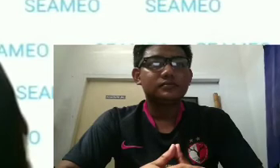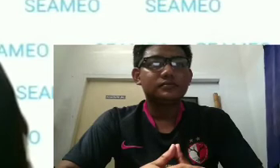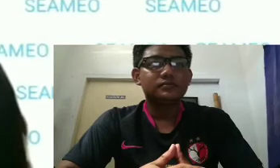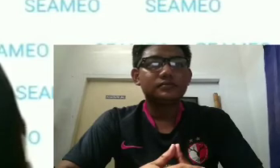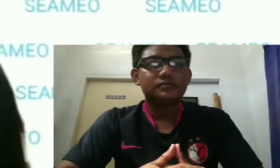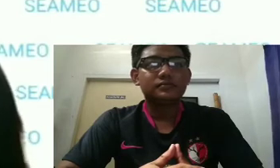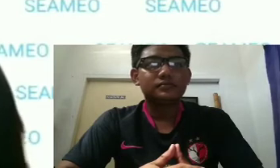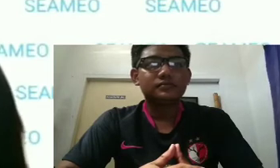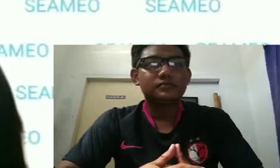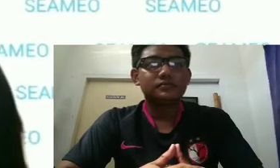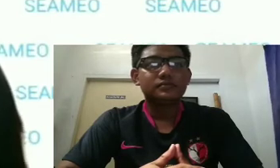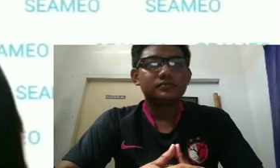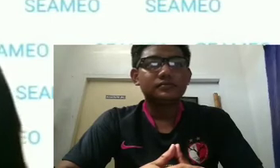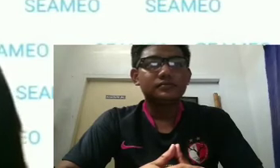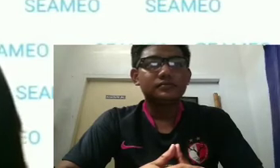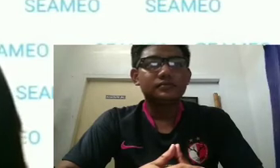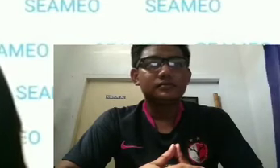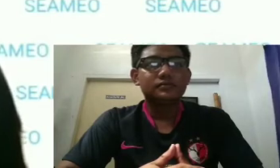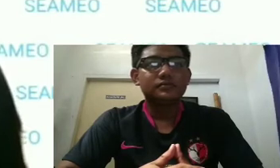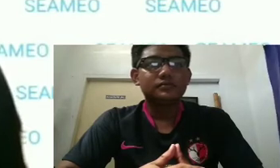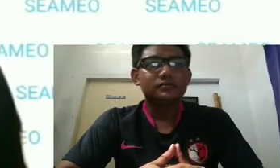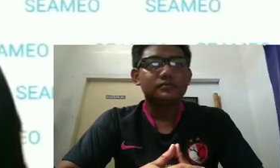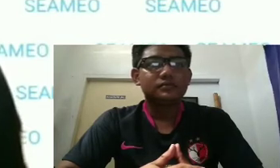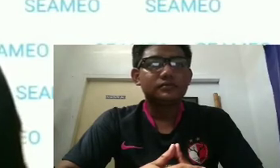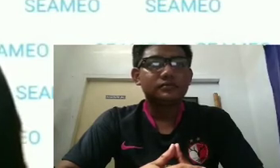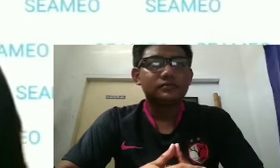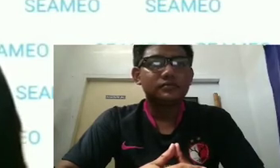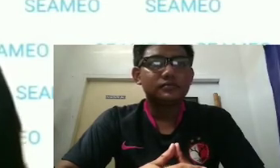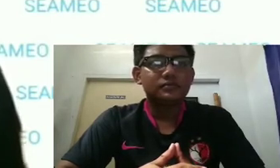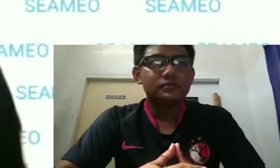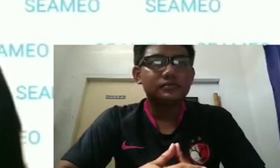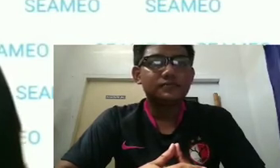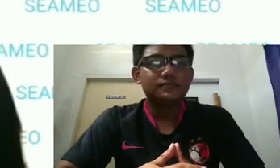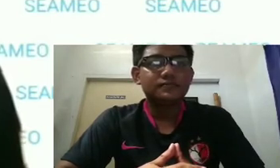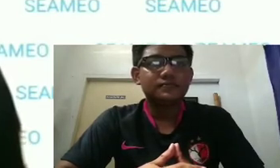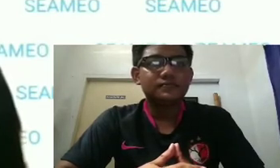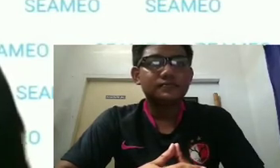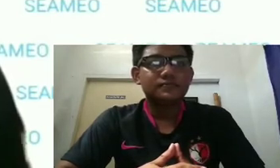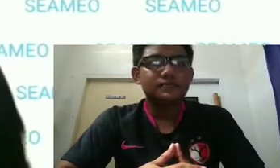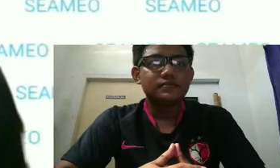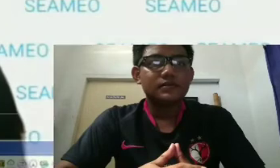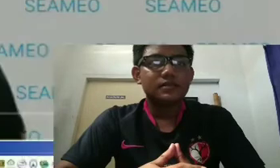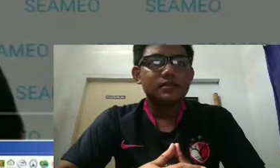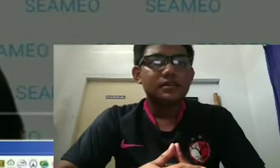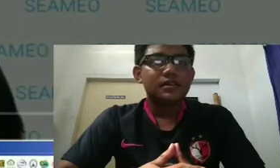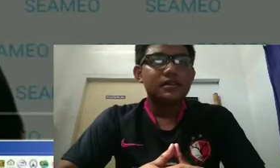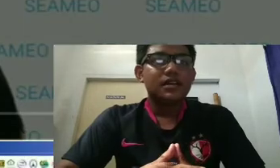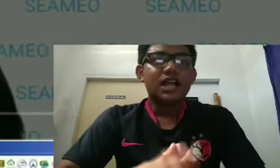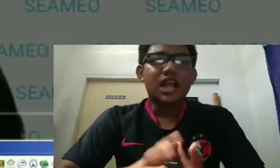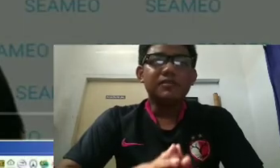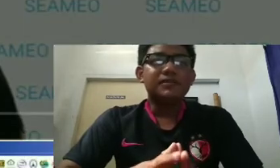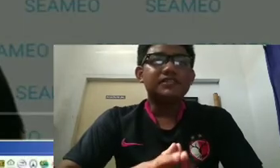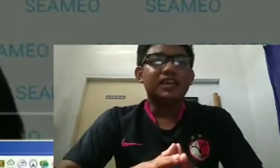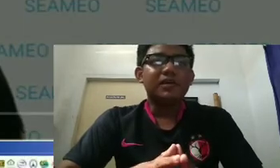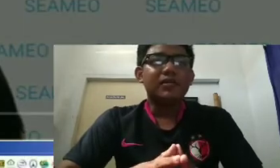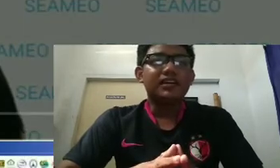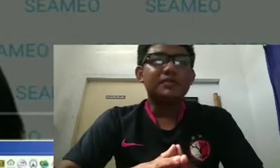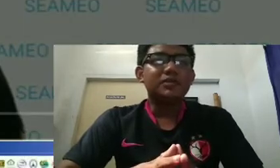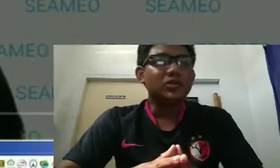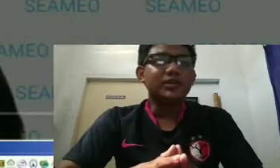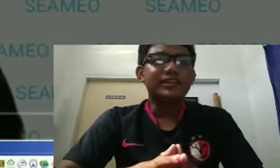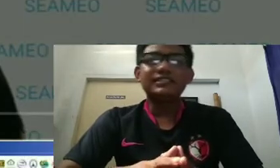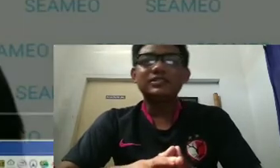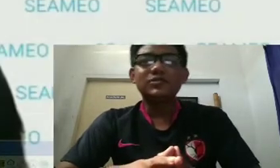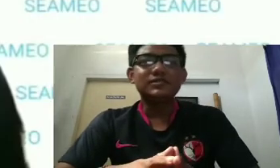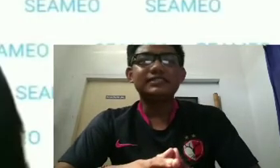improve the environment, ecosystem in schools and communities. New Pedagogics. Kami percaya bahwa